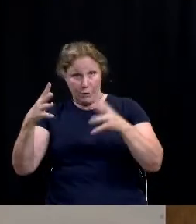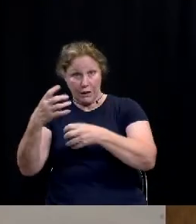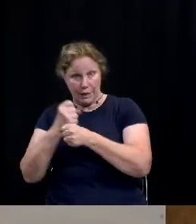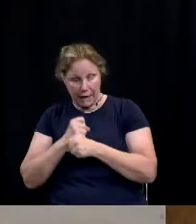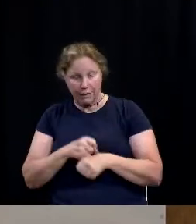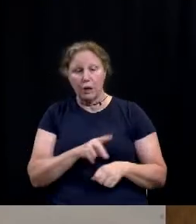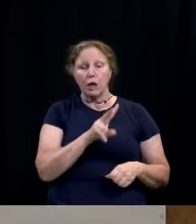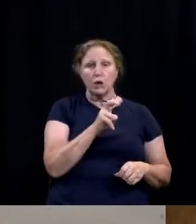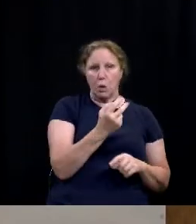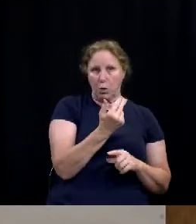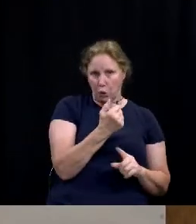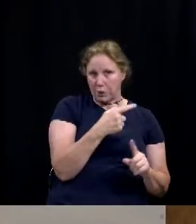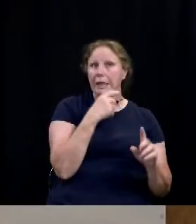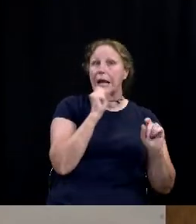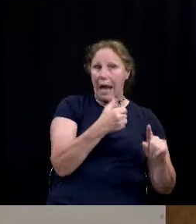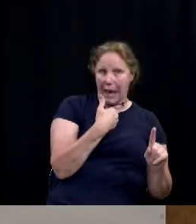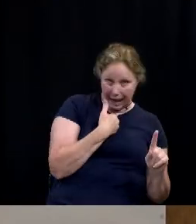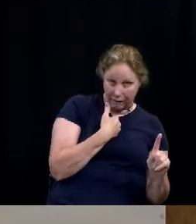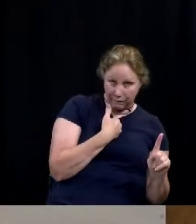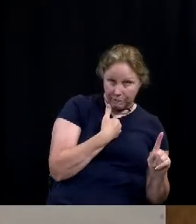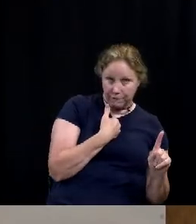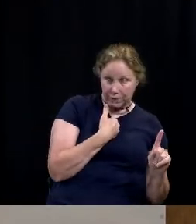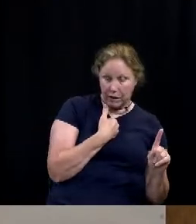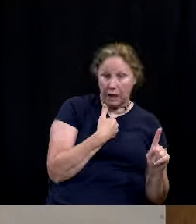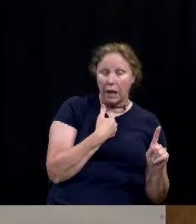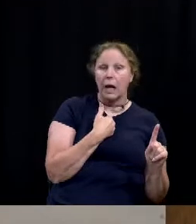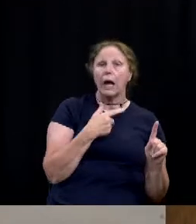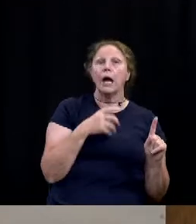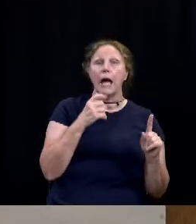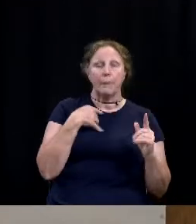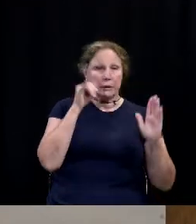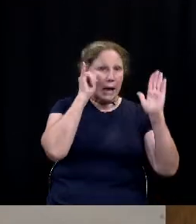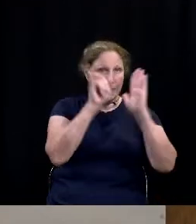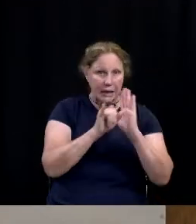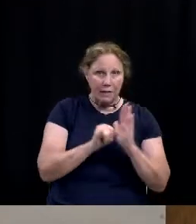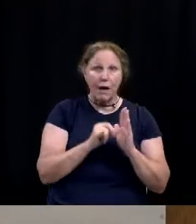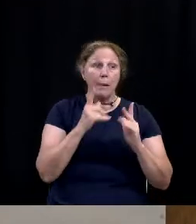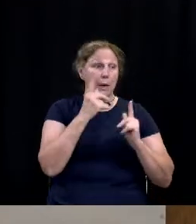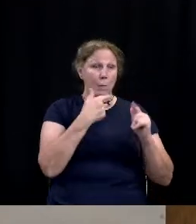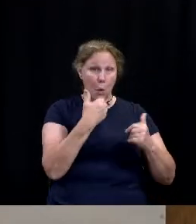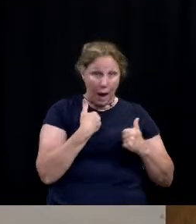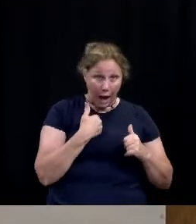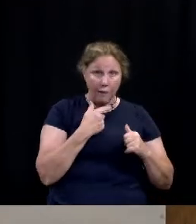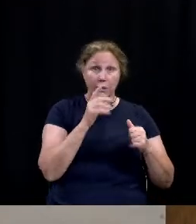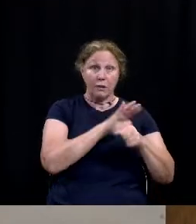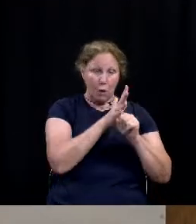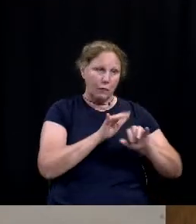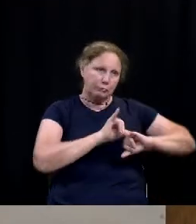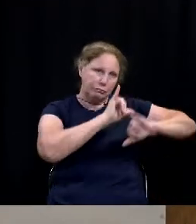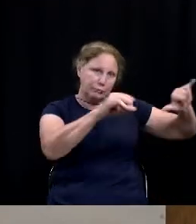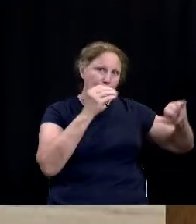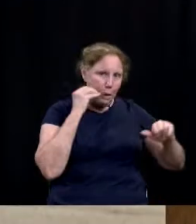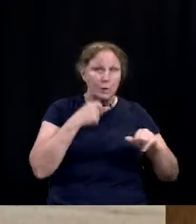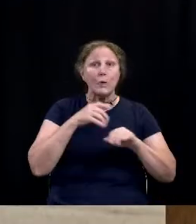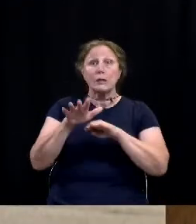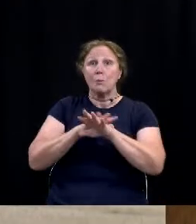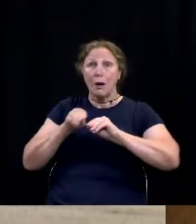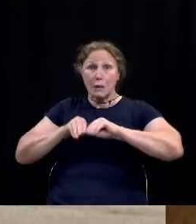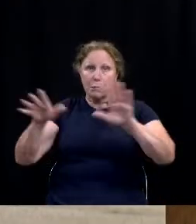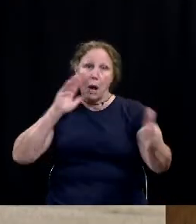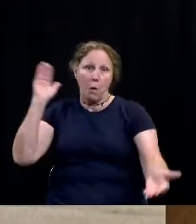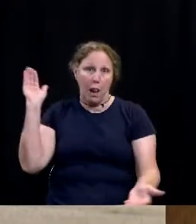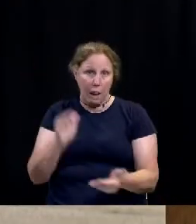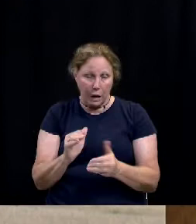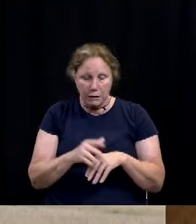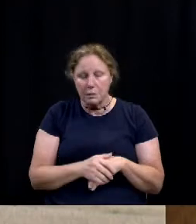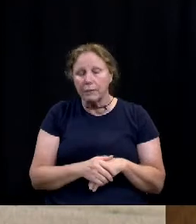213 positive cases identified, helping better identify and quarantine those with the virus to hopefully help slow the spread. Thanks